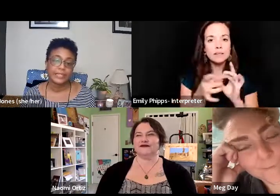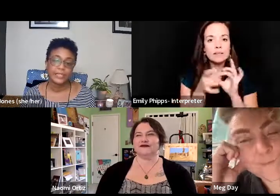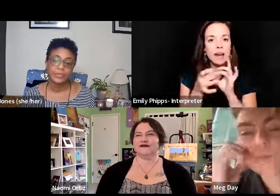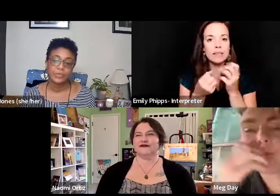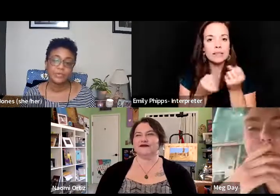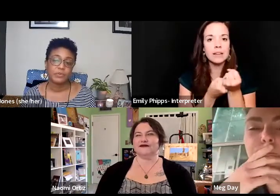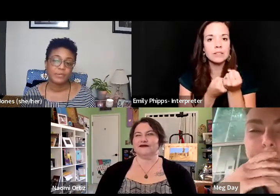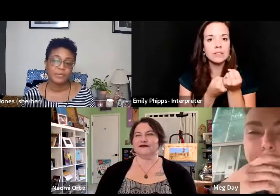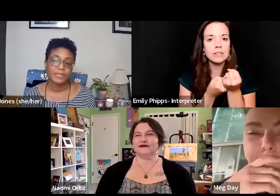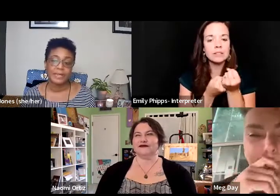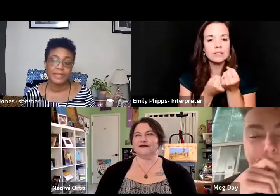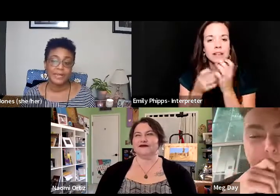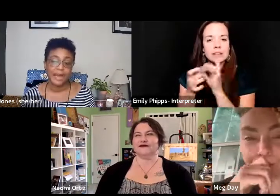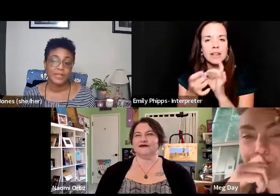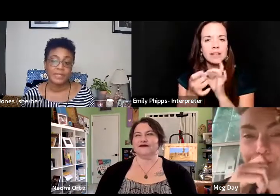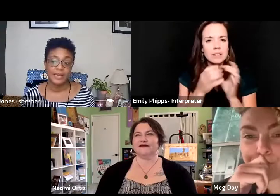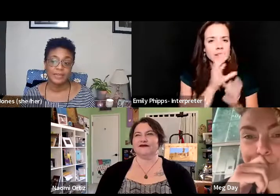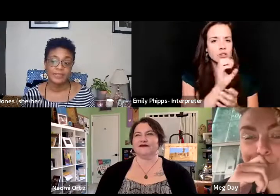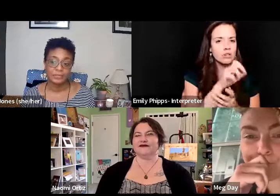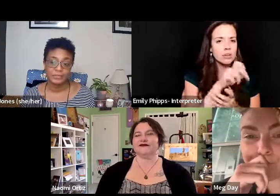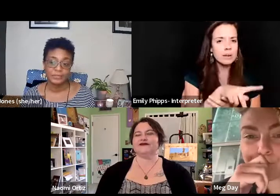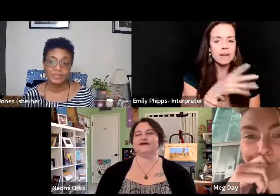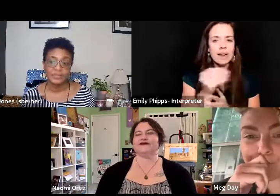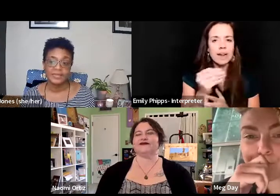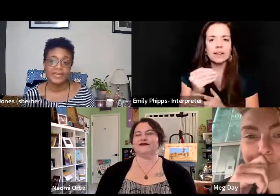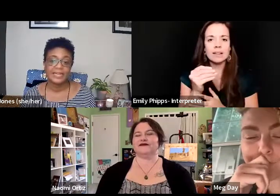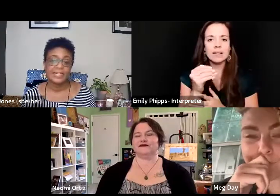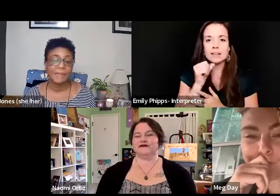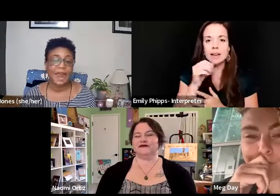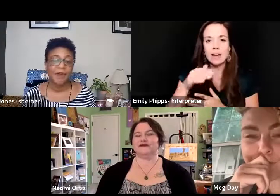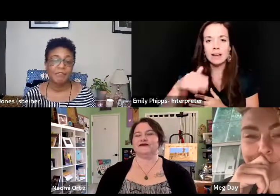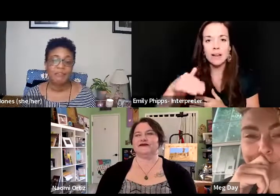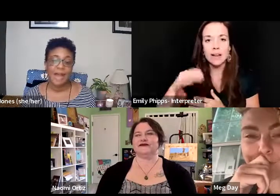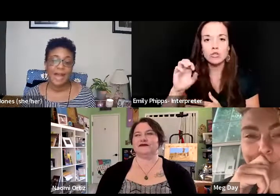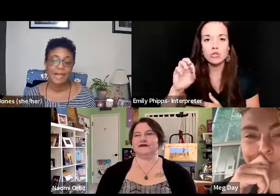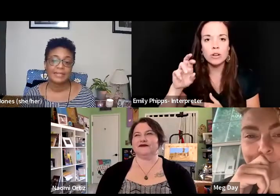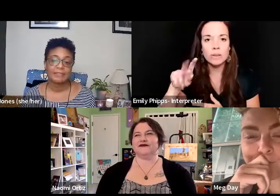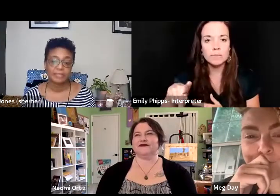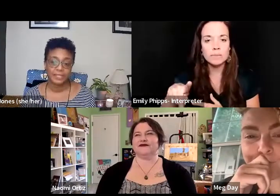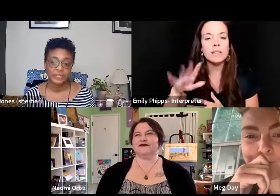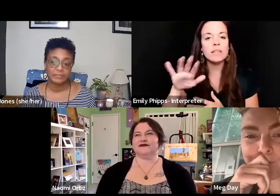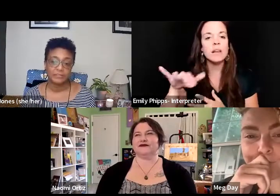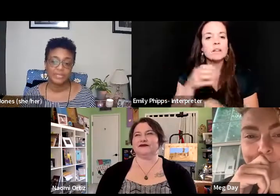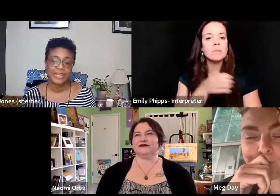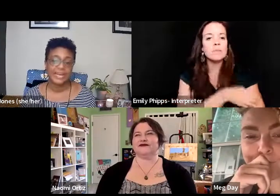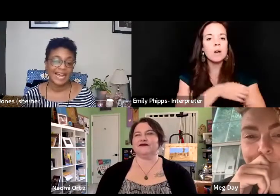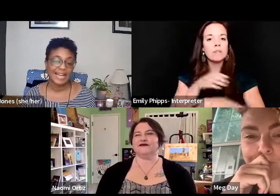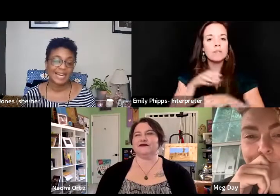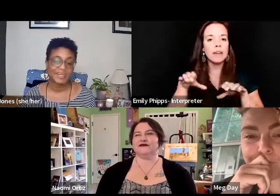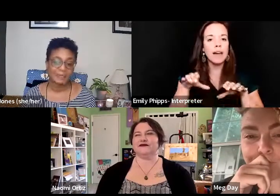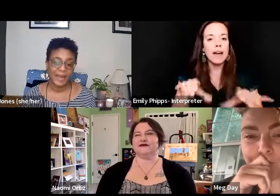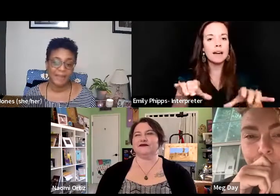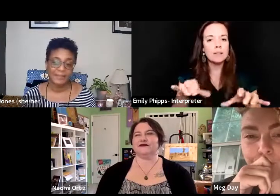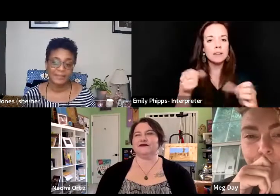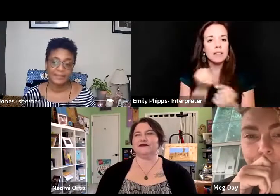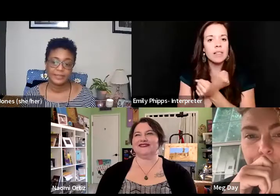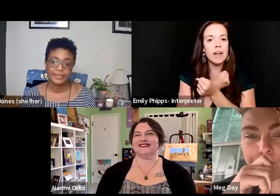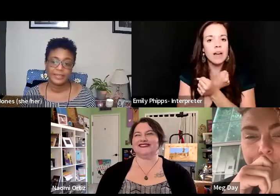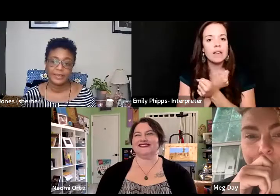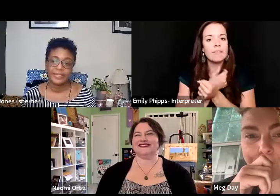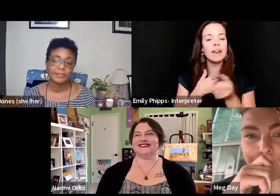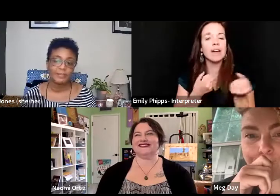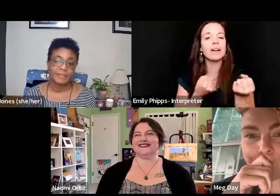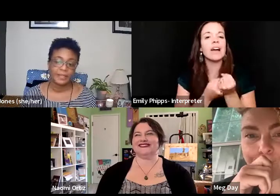solidarity between Crips and non-yet Crips is a powerful act of love, and I got your back.